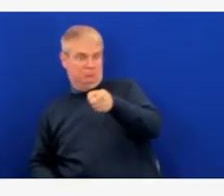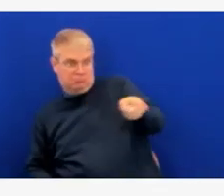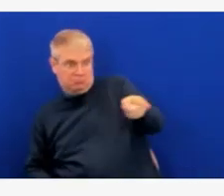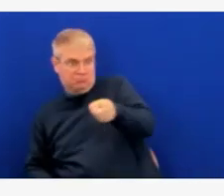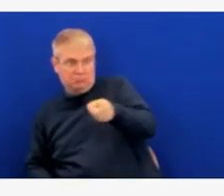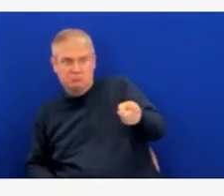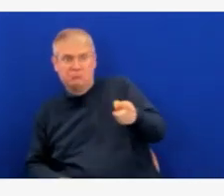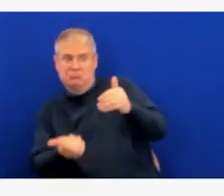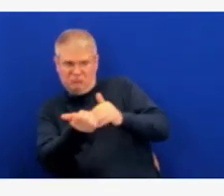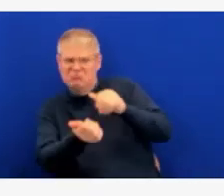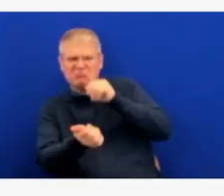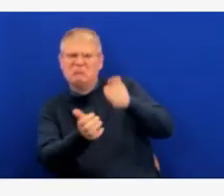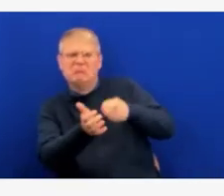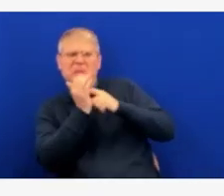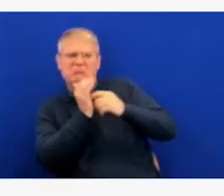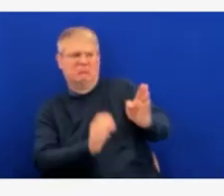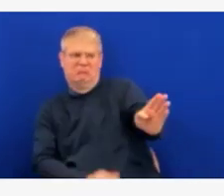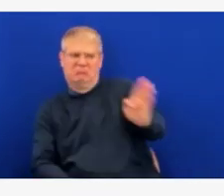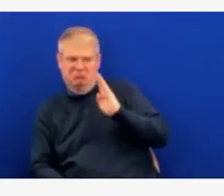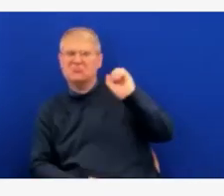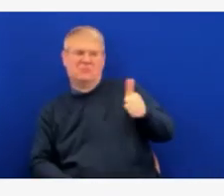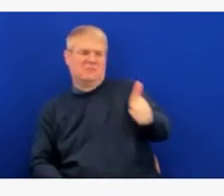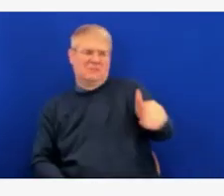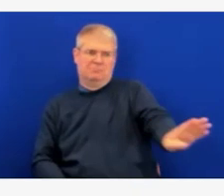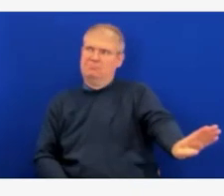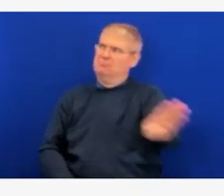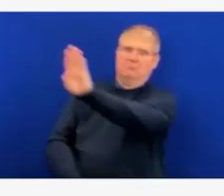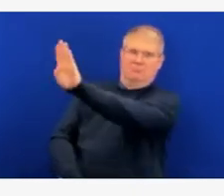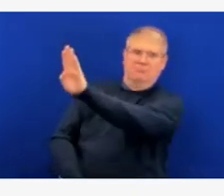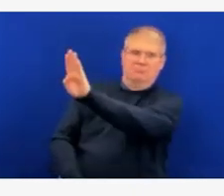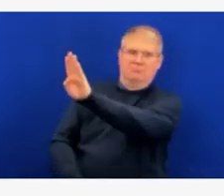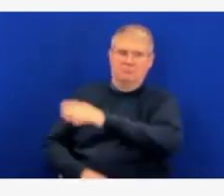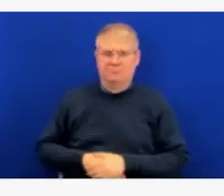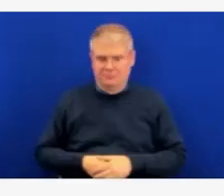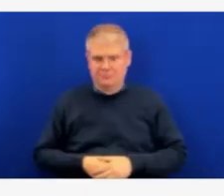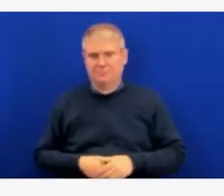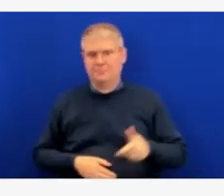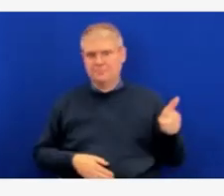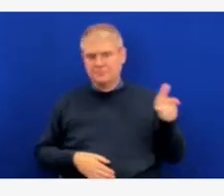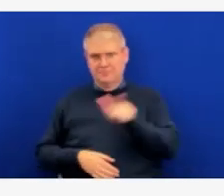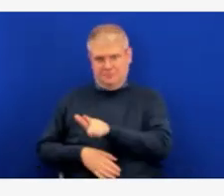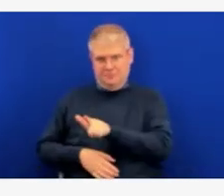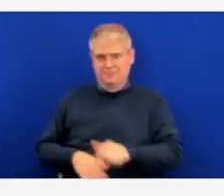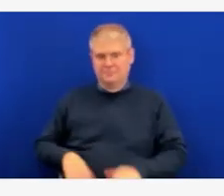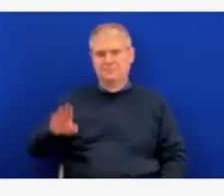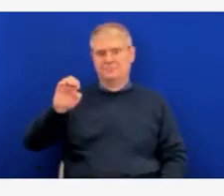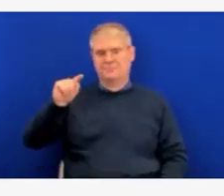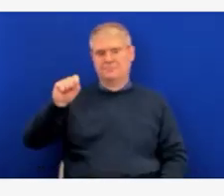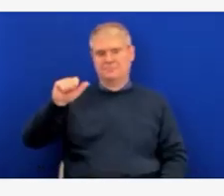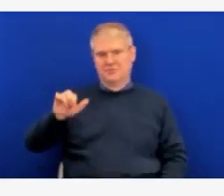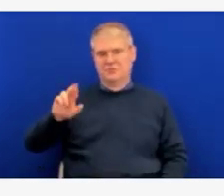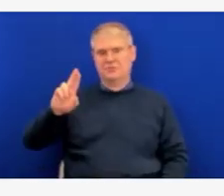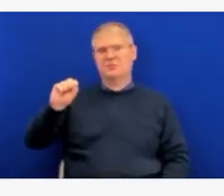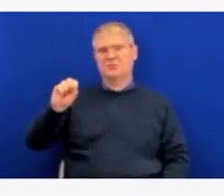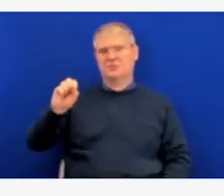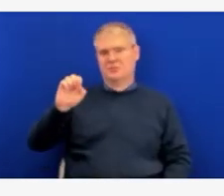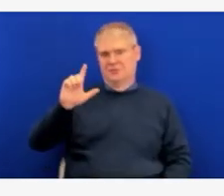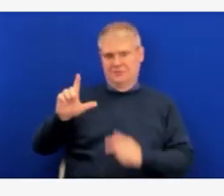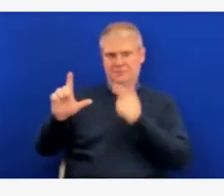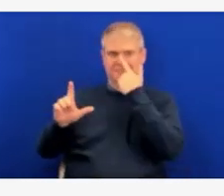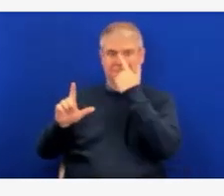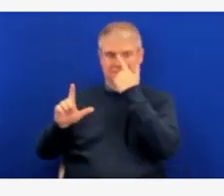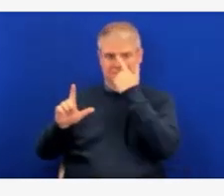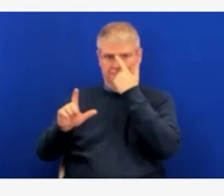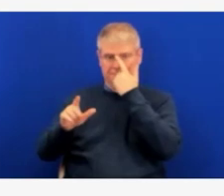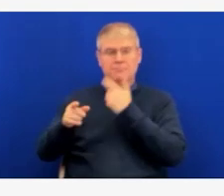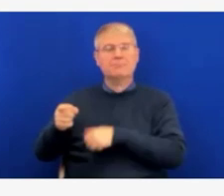Thank you. I'm Betsy Russell with the Idaho Press. I'm not sure who to direct this question to, but I'm wondering, what have you all been hearing from Idaho